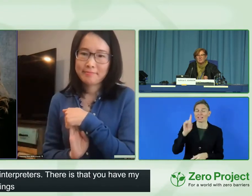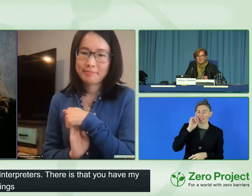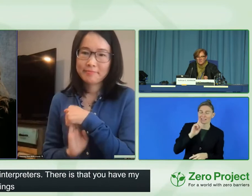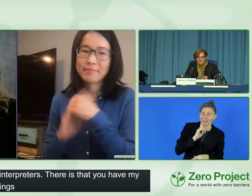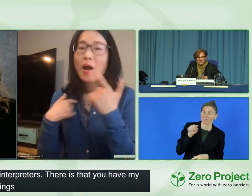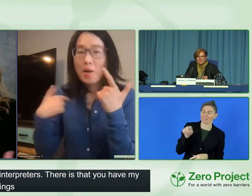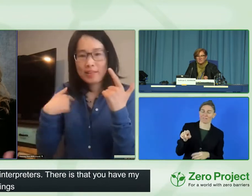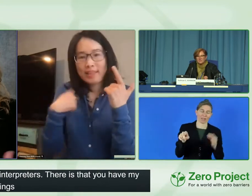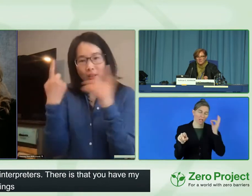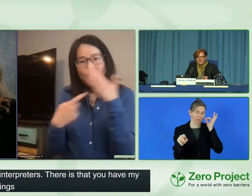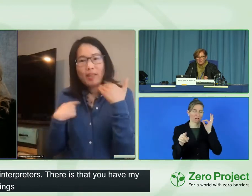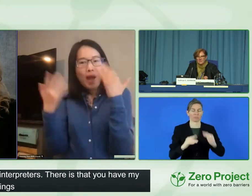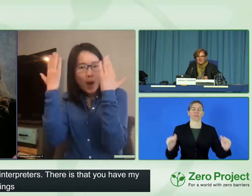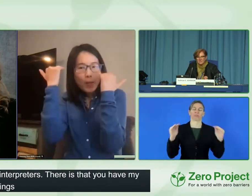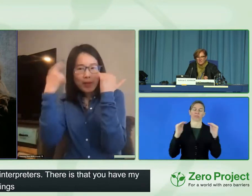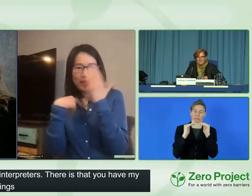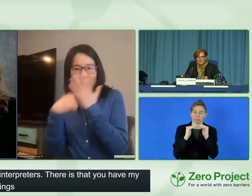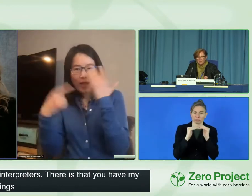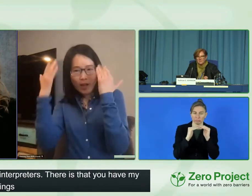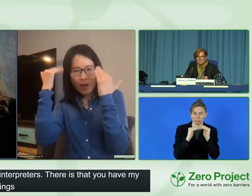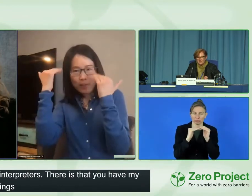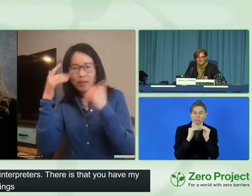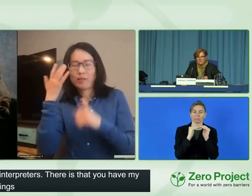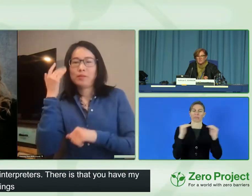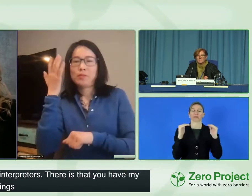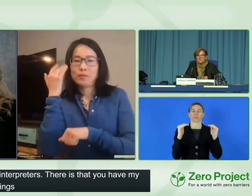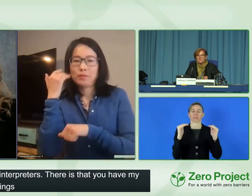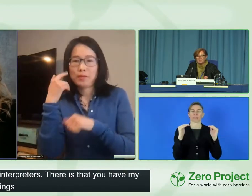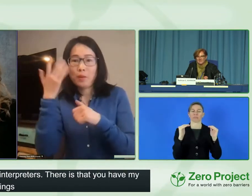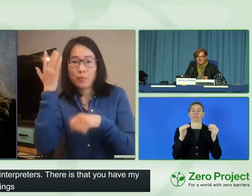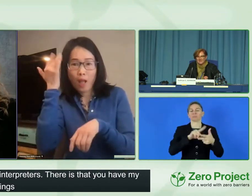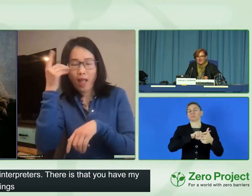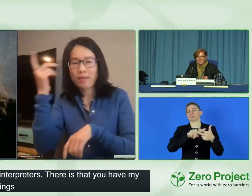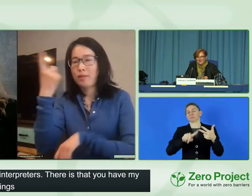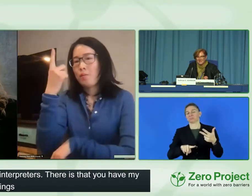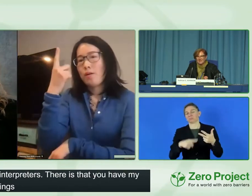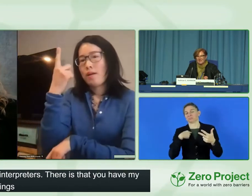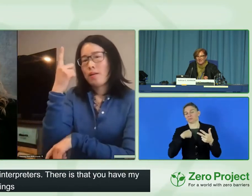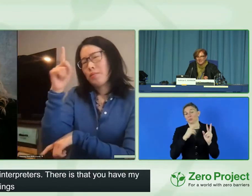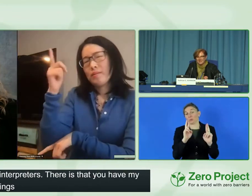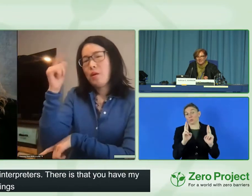people. I want to feel like equal, too. That's my hope.